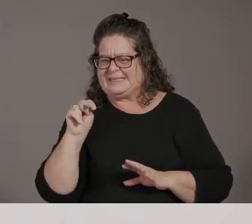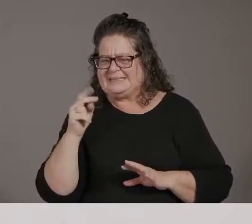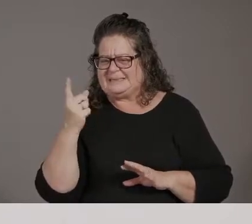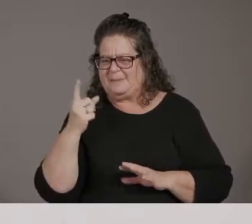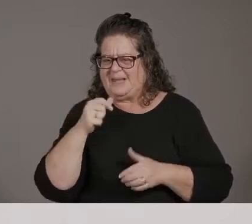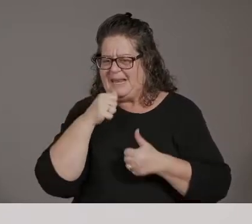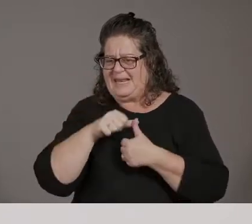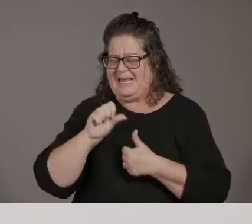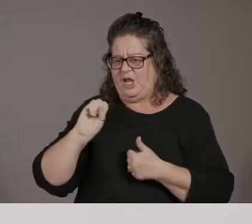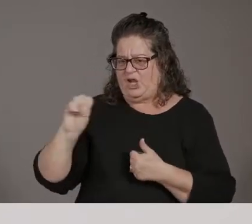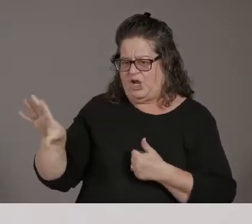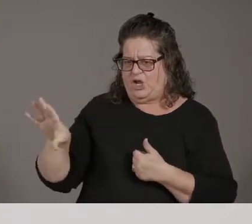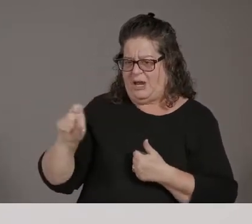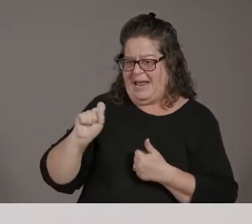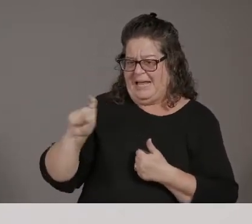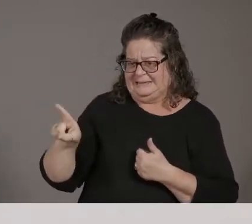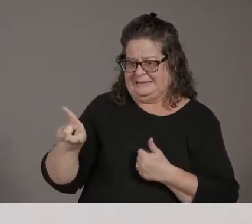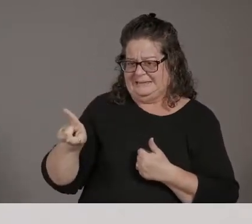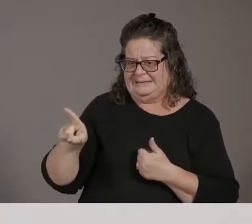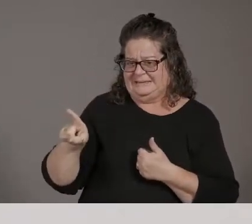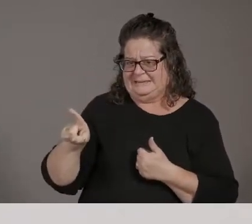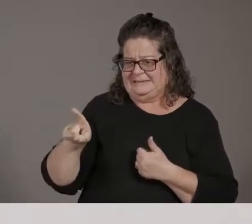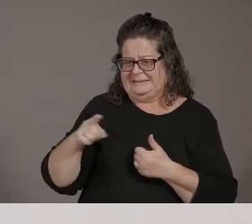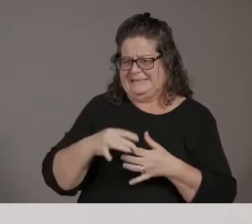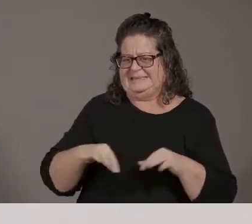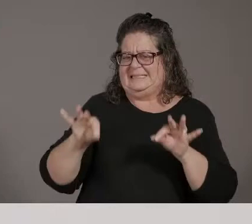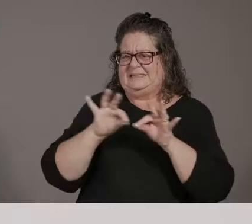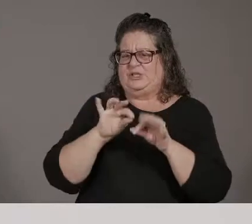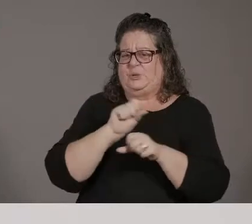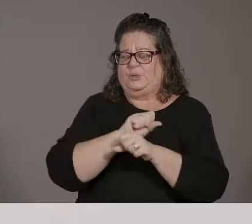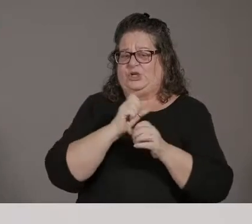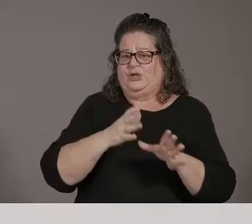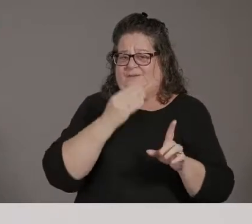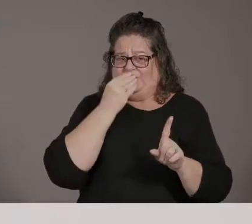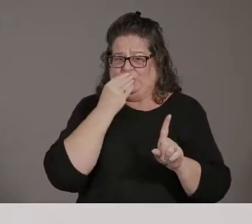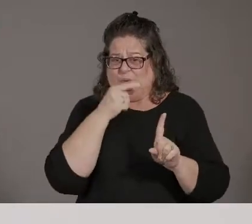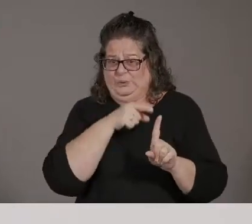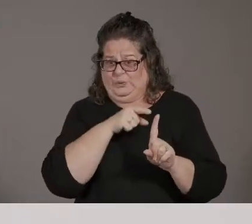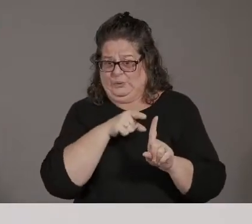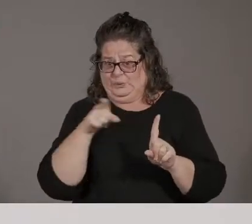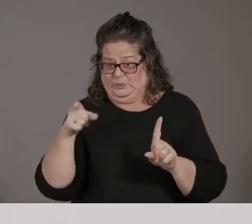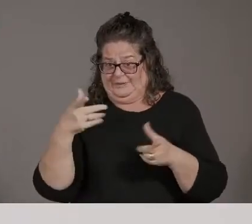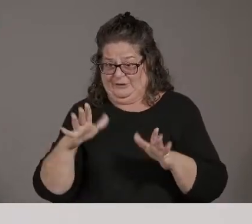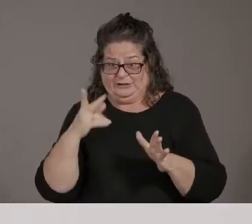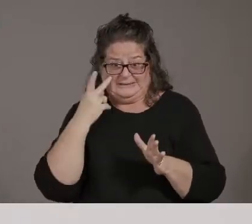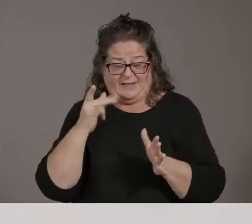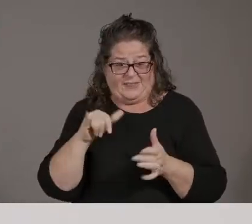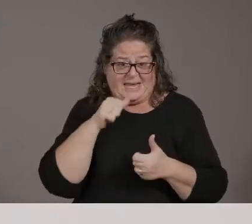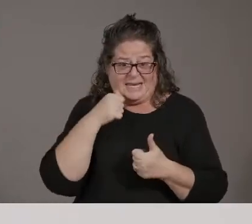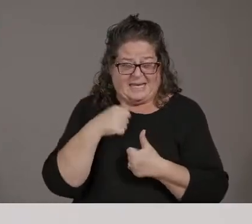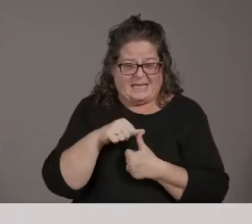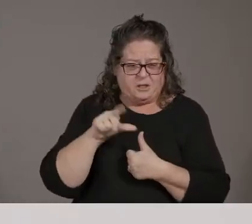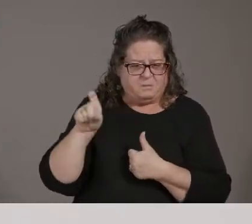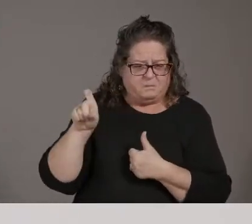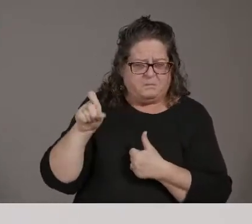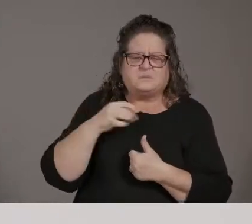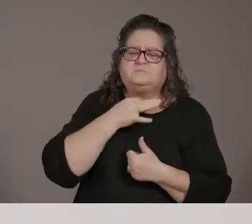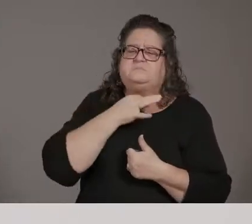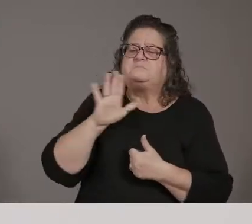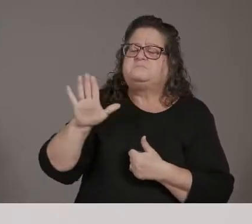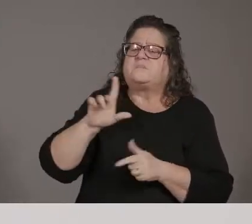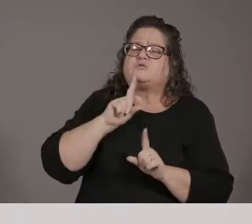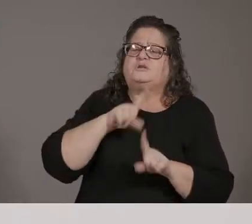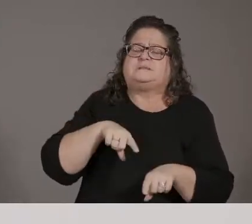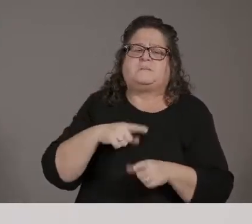social food workers for vaccination. Have you seen that letter and what your response is to that letter and was concerned for the